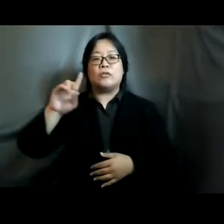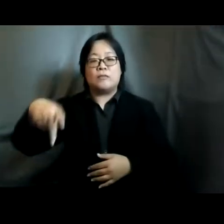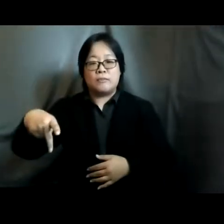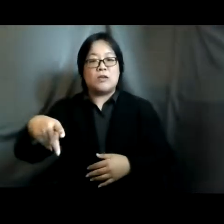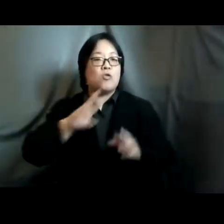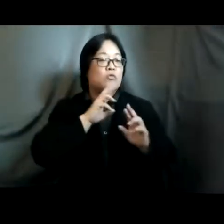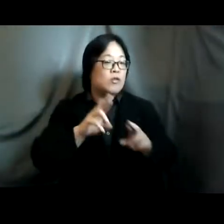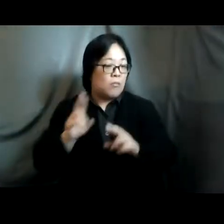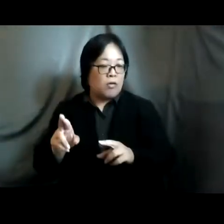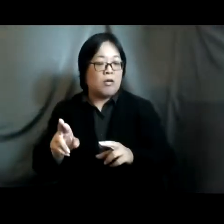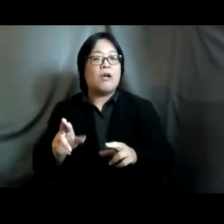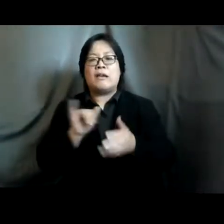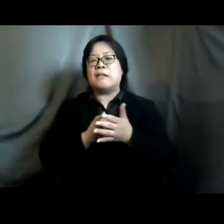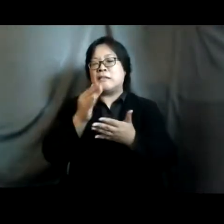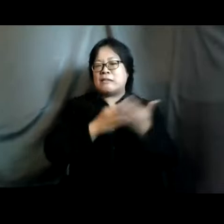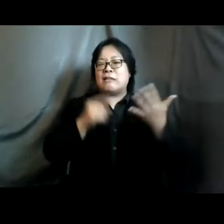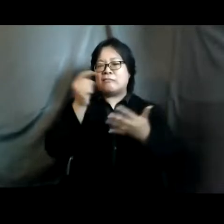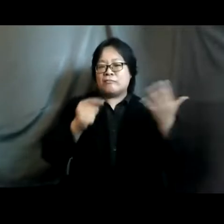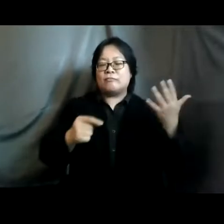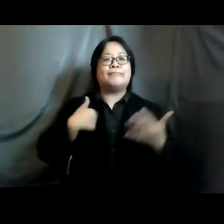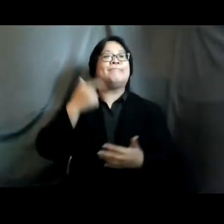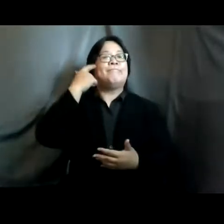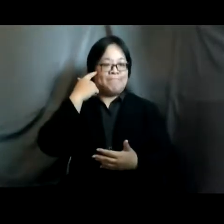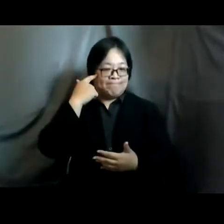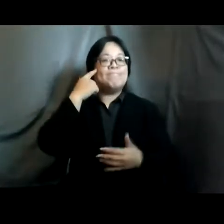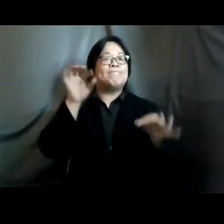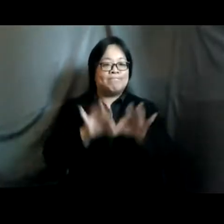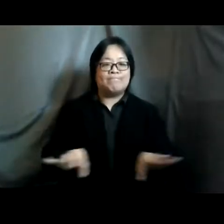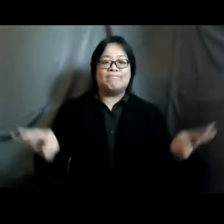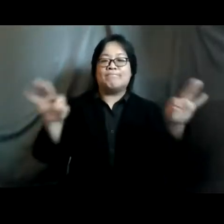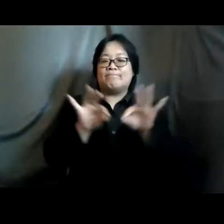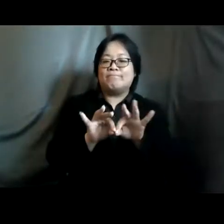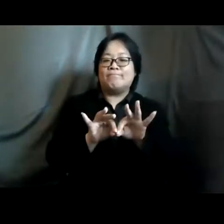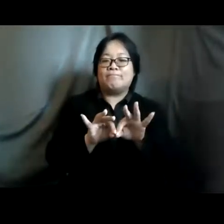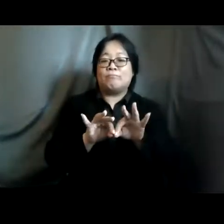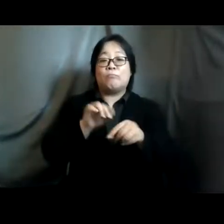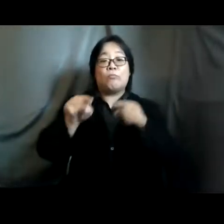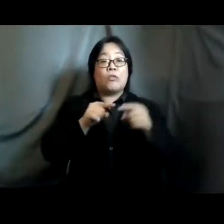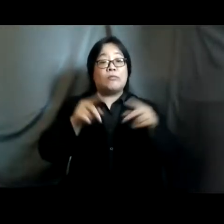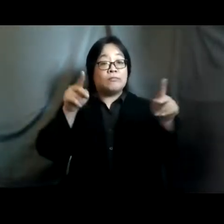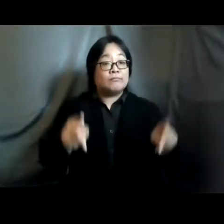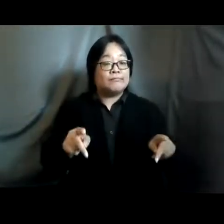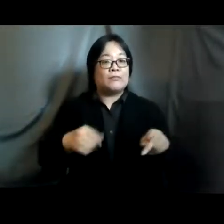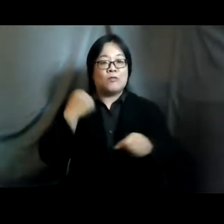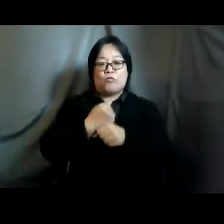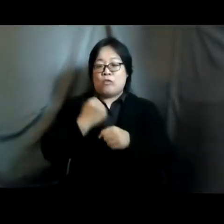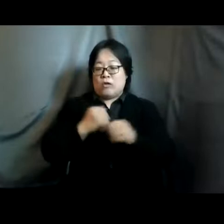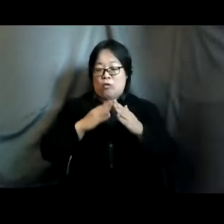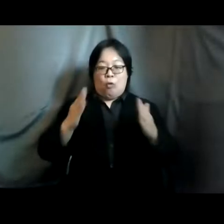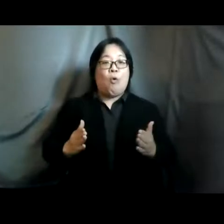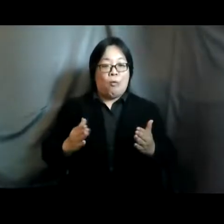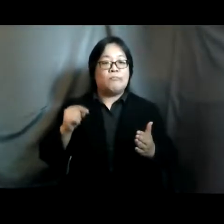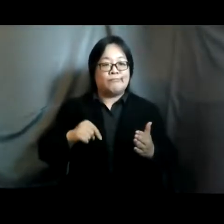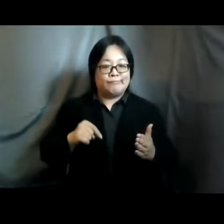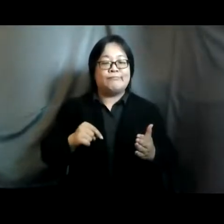this is some of the works that we felt was critical especially when people were uh working from home or under uh